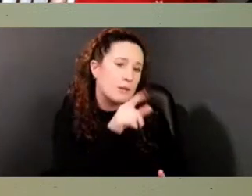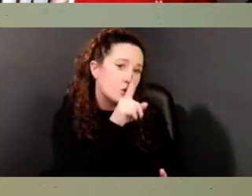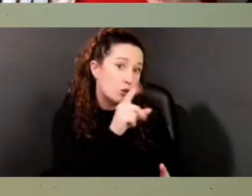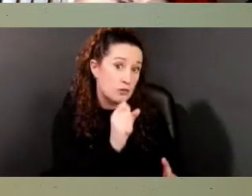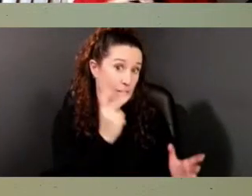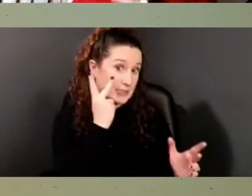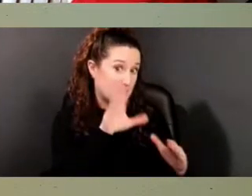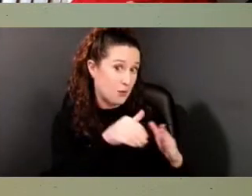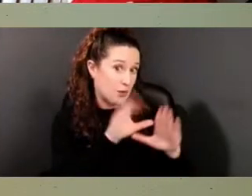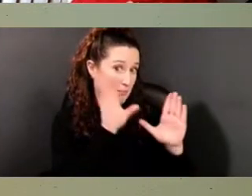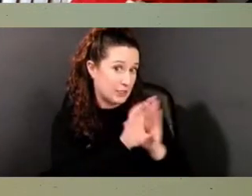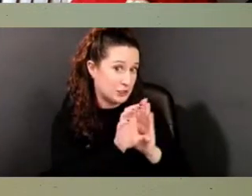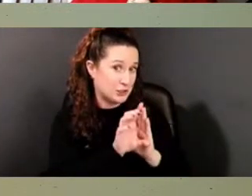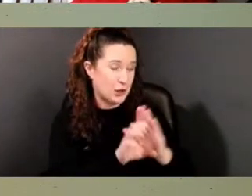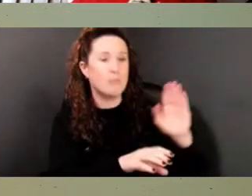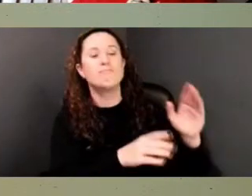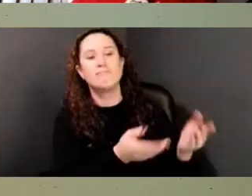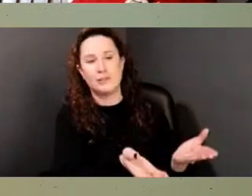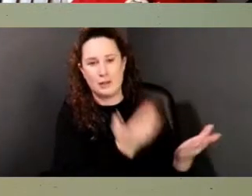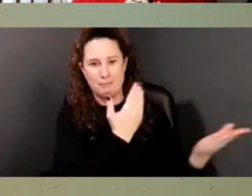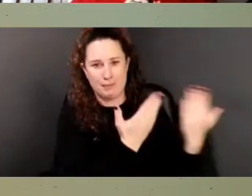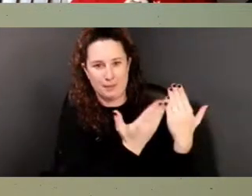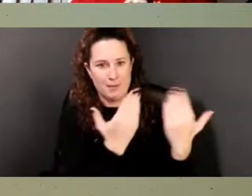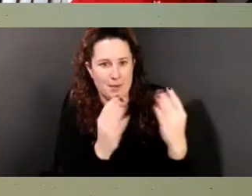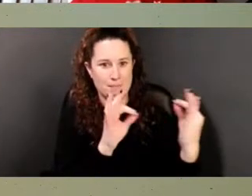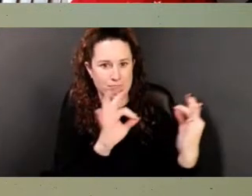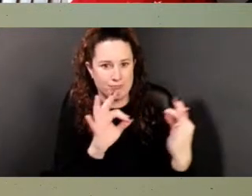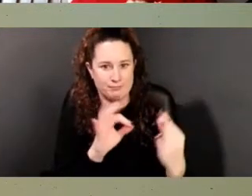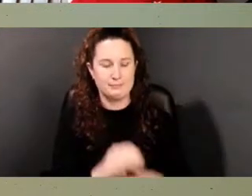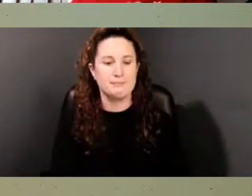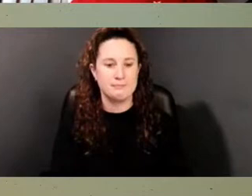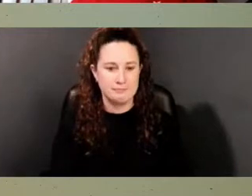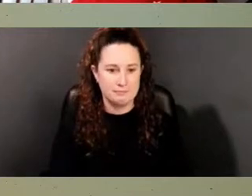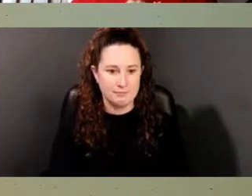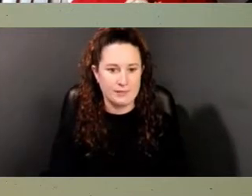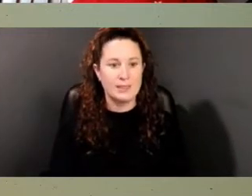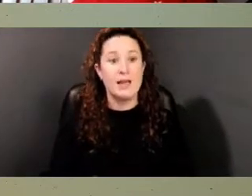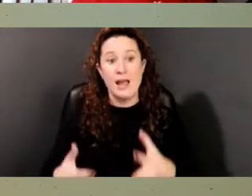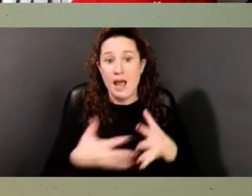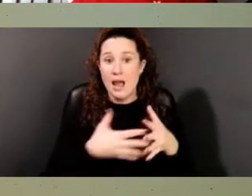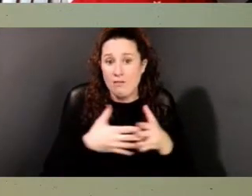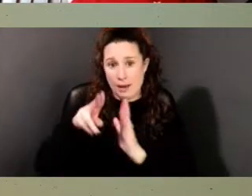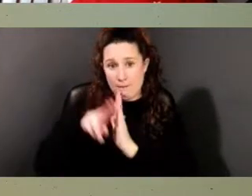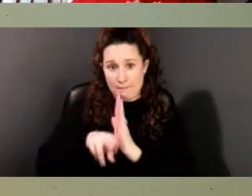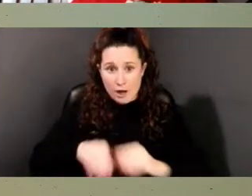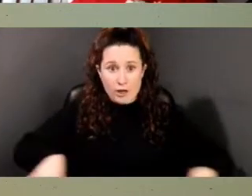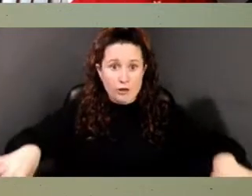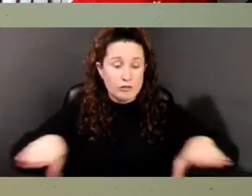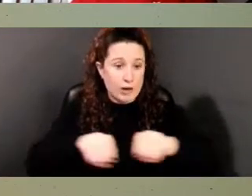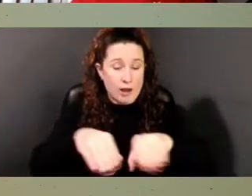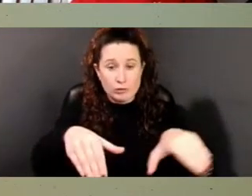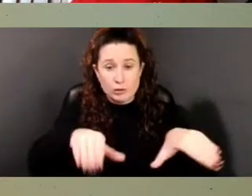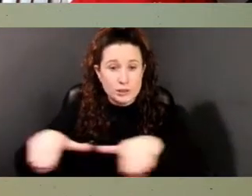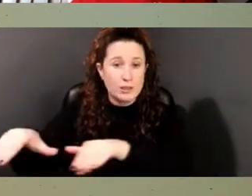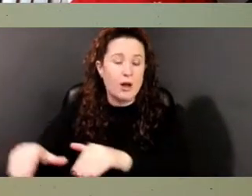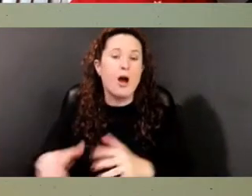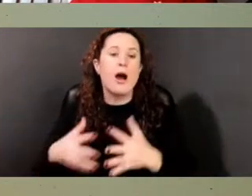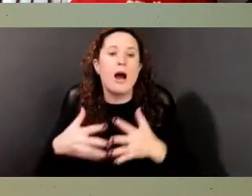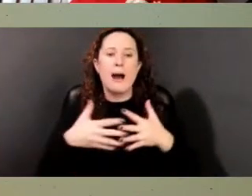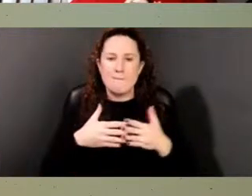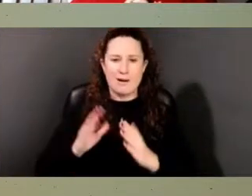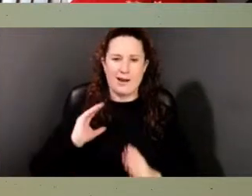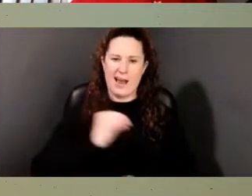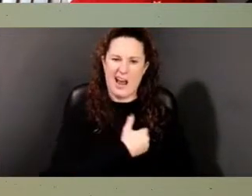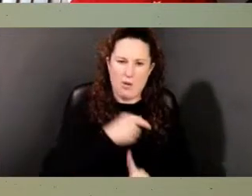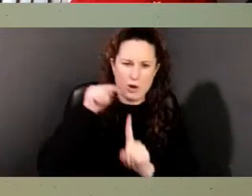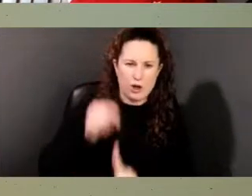Yeah. Okay. They're coming up now. Thank you. African burial grounds are America's roots. I'm